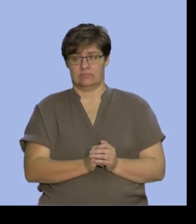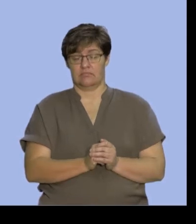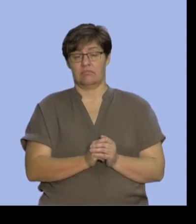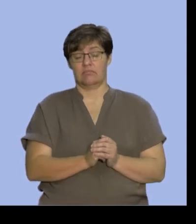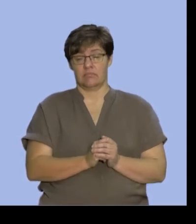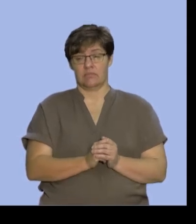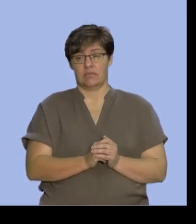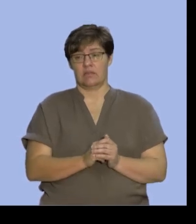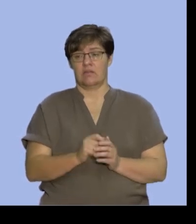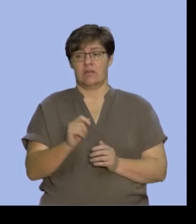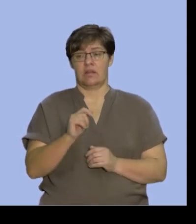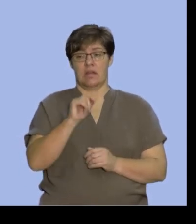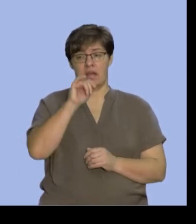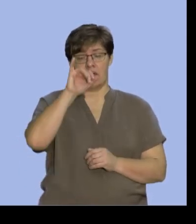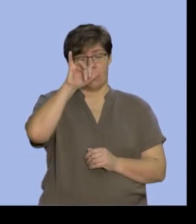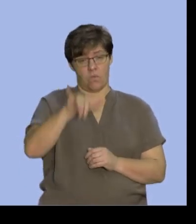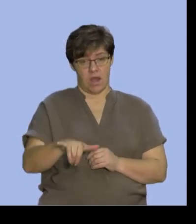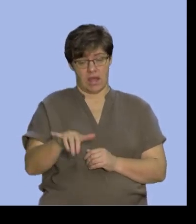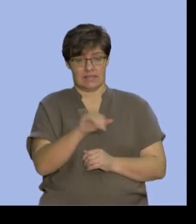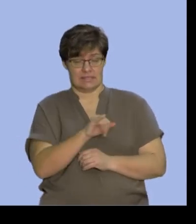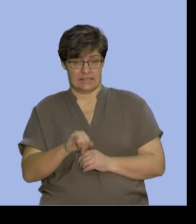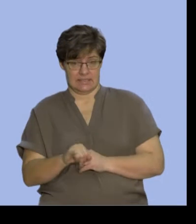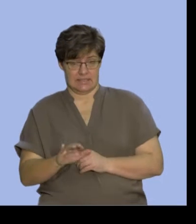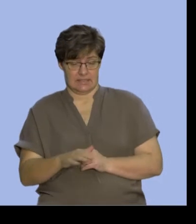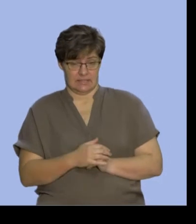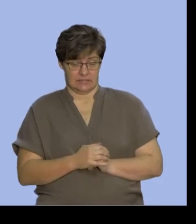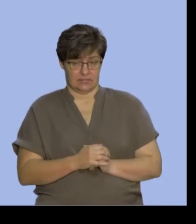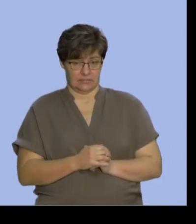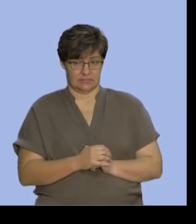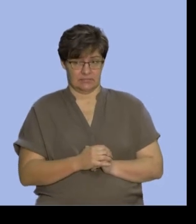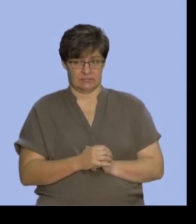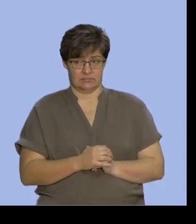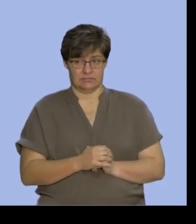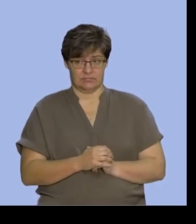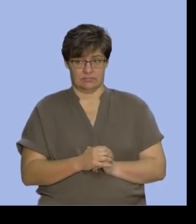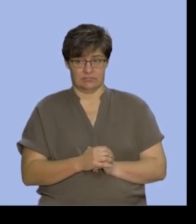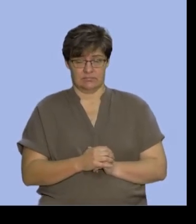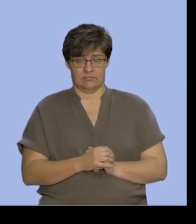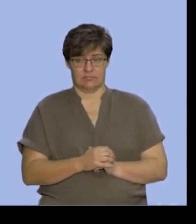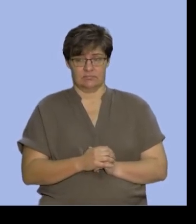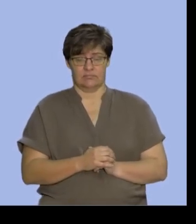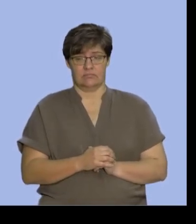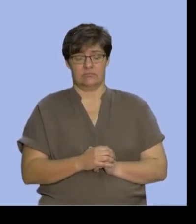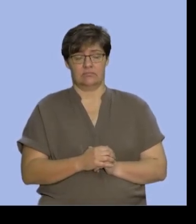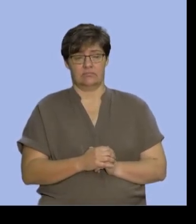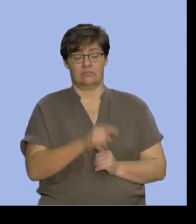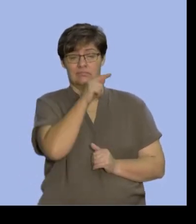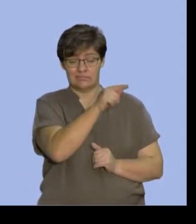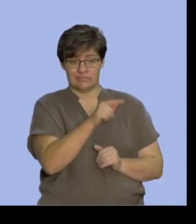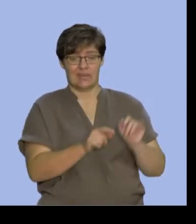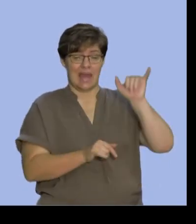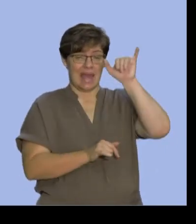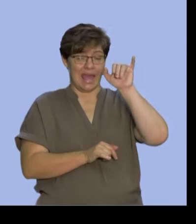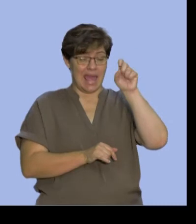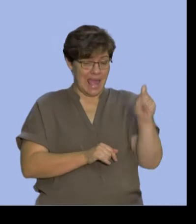intersection between set Y and Z. And this is the